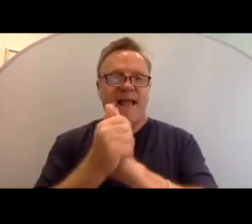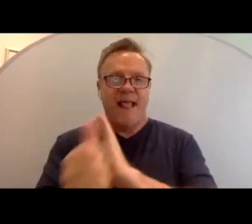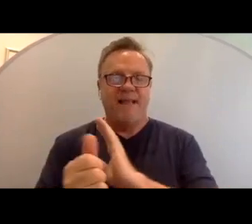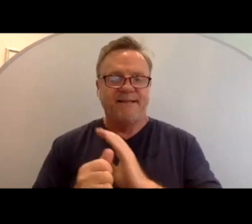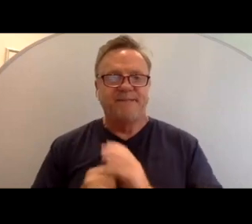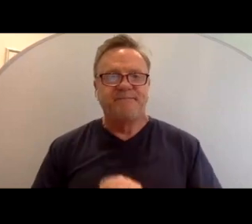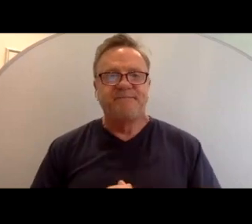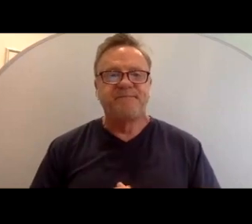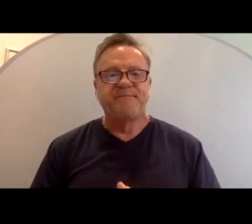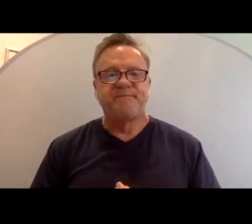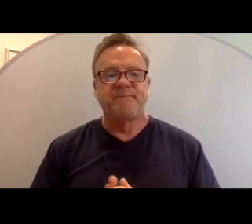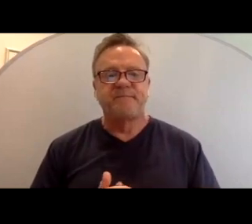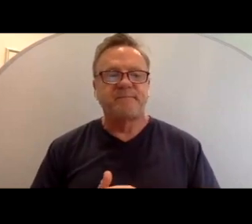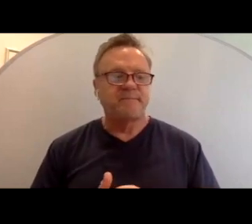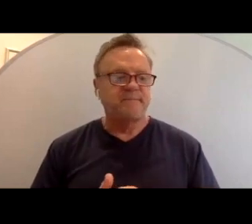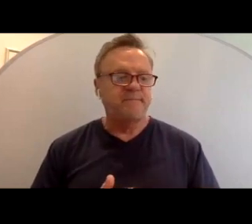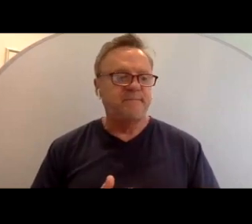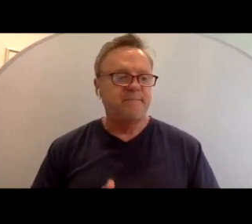The last